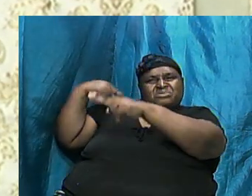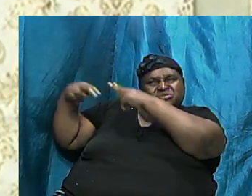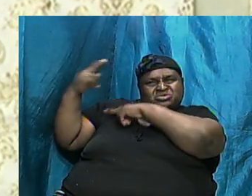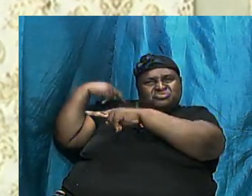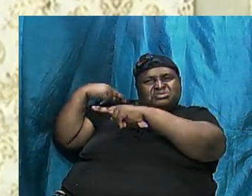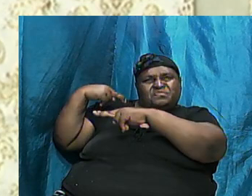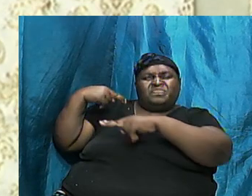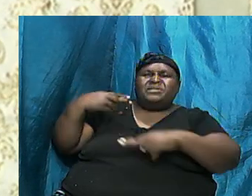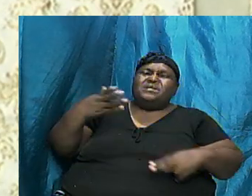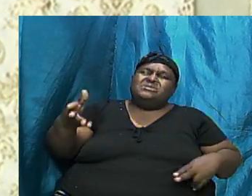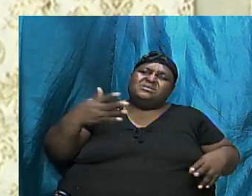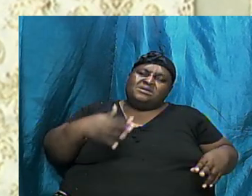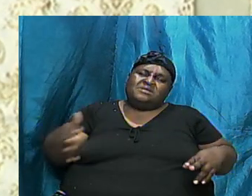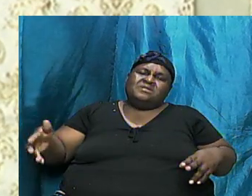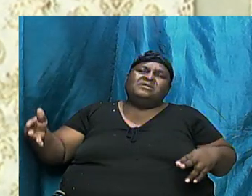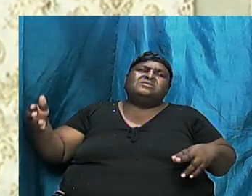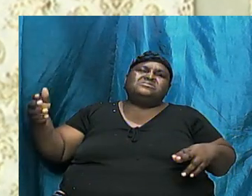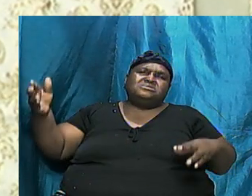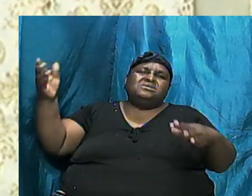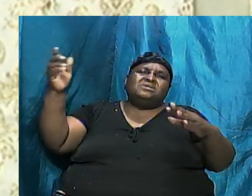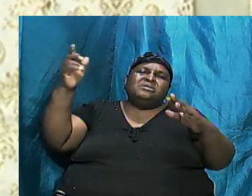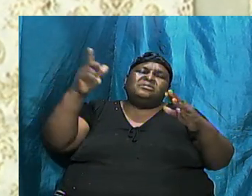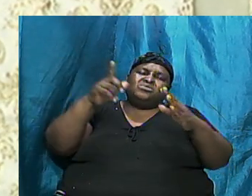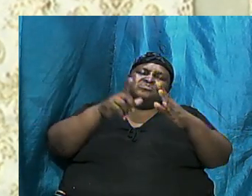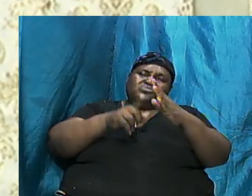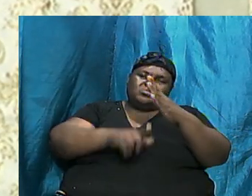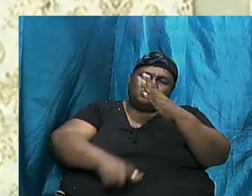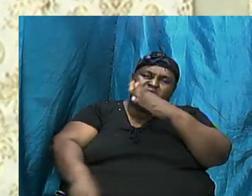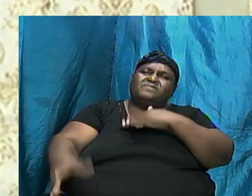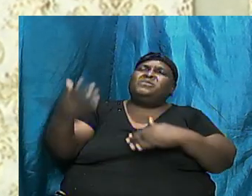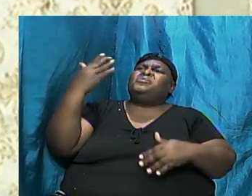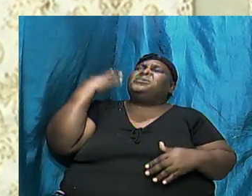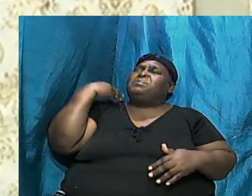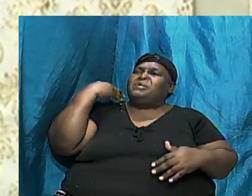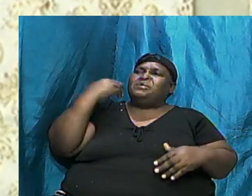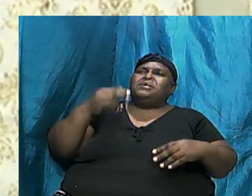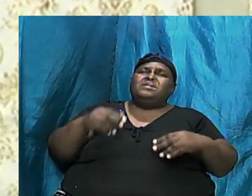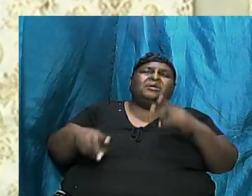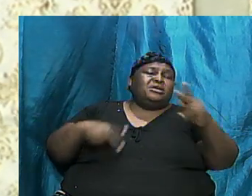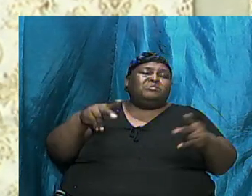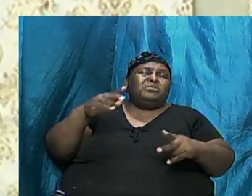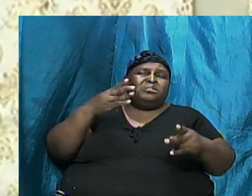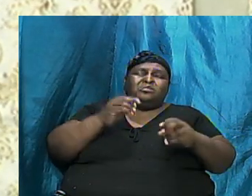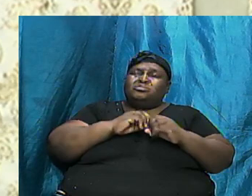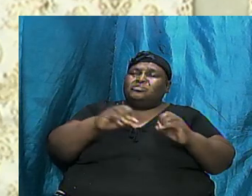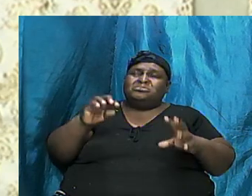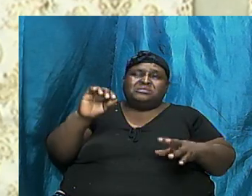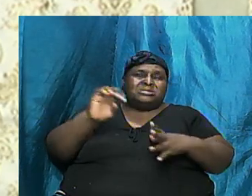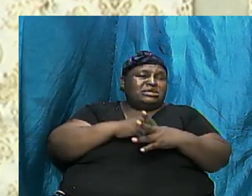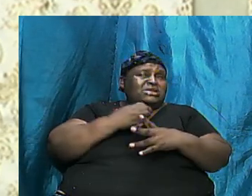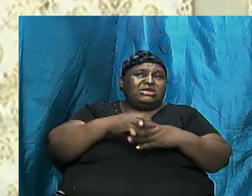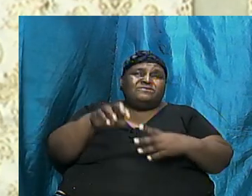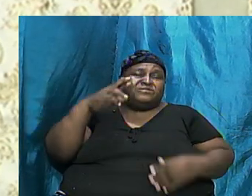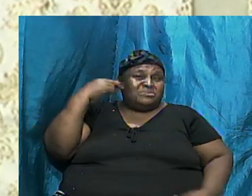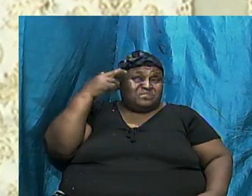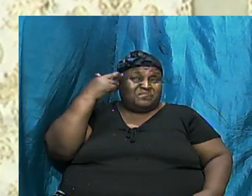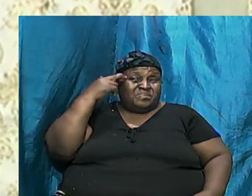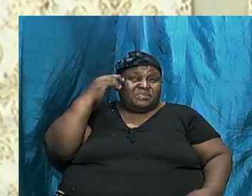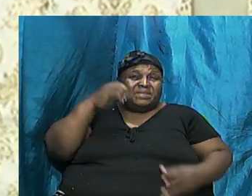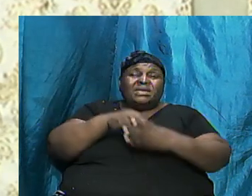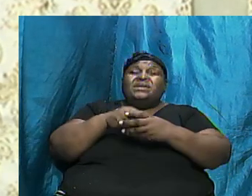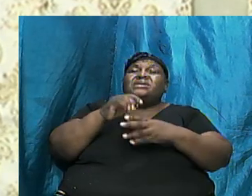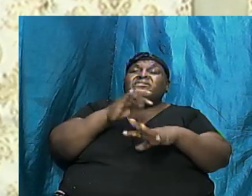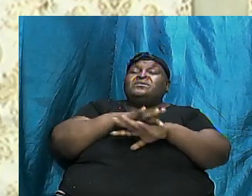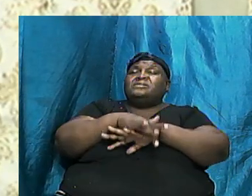Came Down From Way Back And Folks Don't Even Realize That In The Early